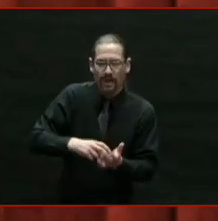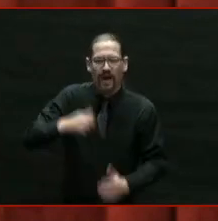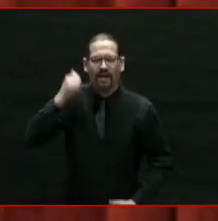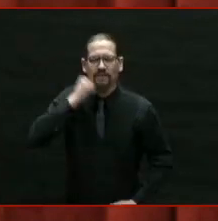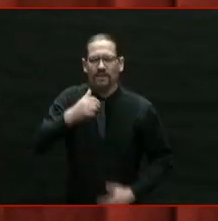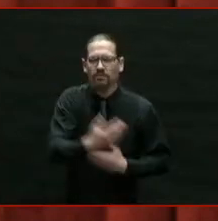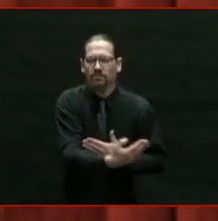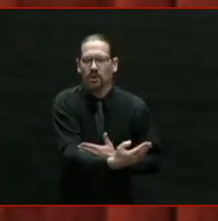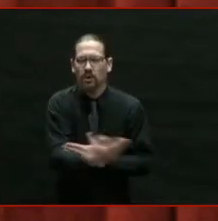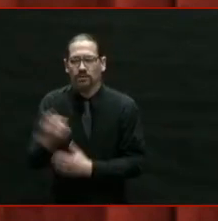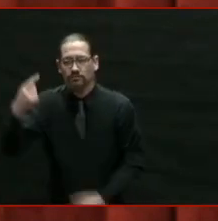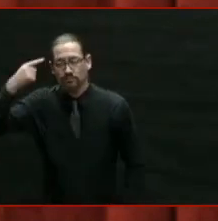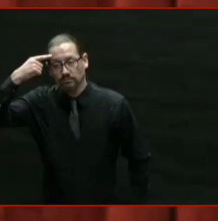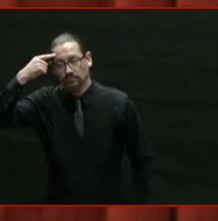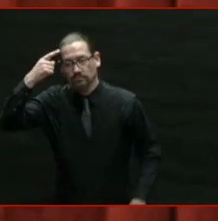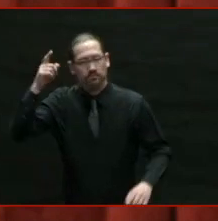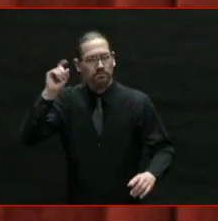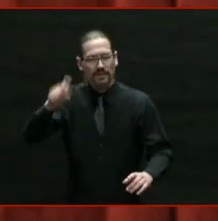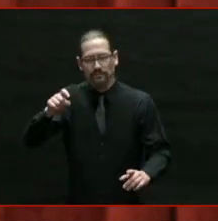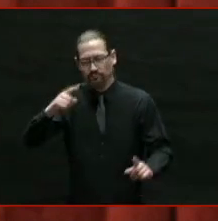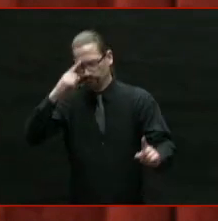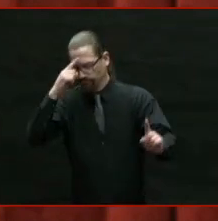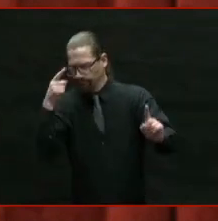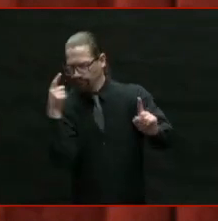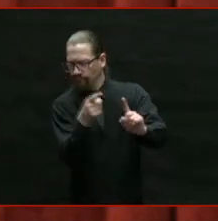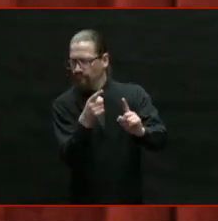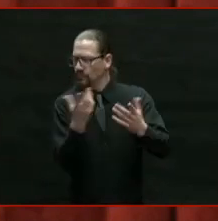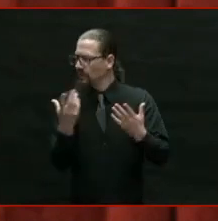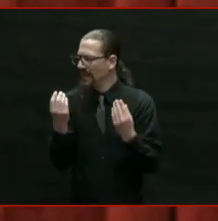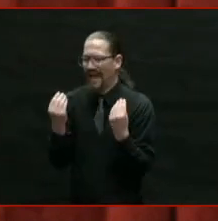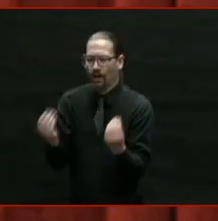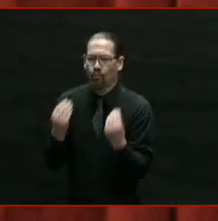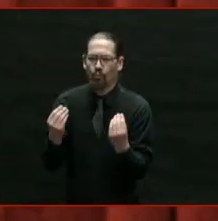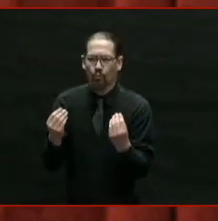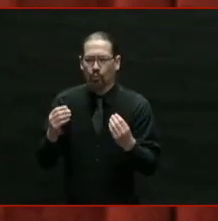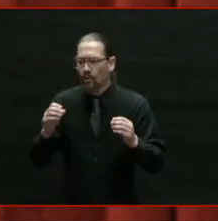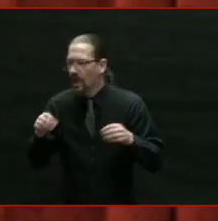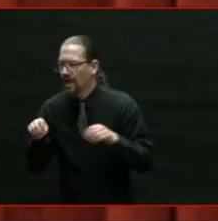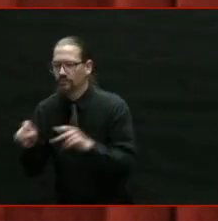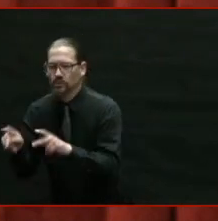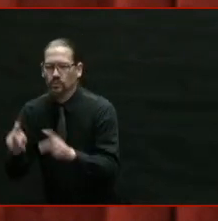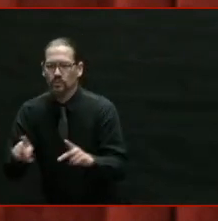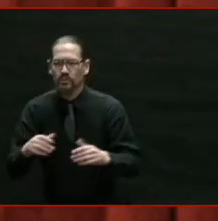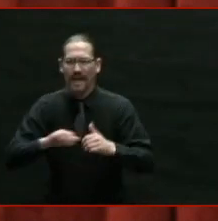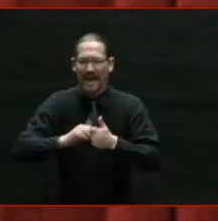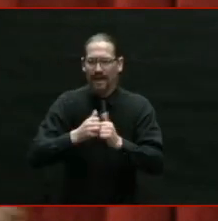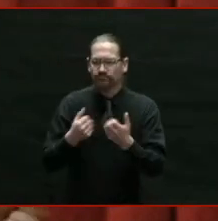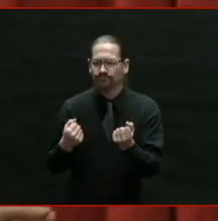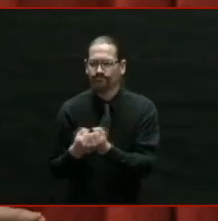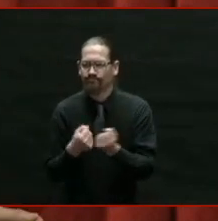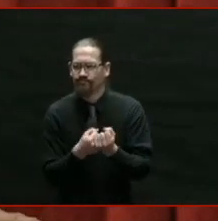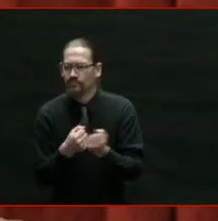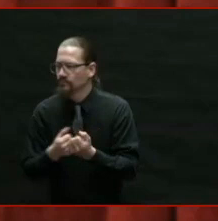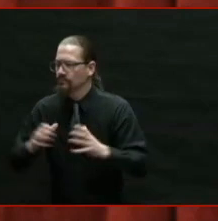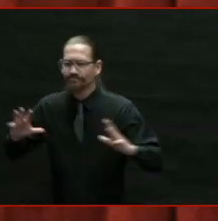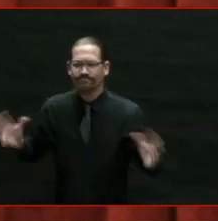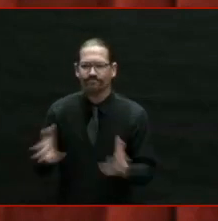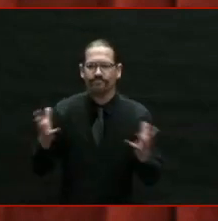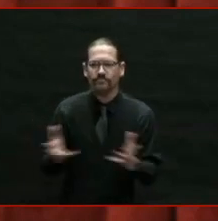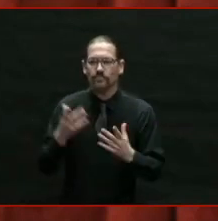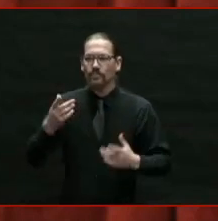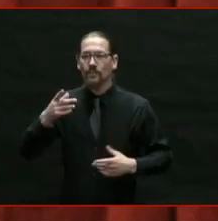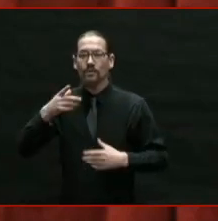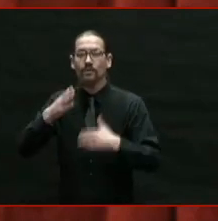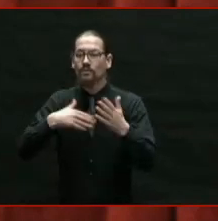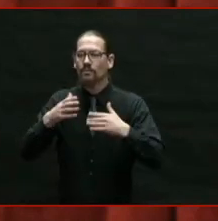focused on expanding opportunities for Rhode Island families, no matter what obstacles were thrown